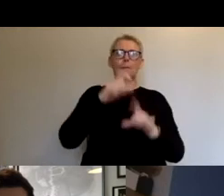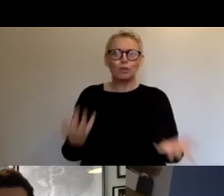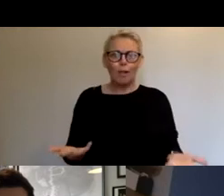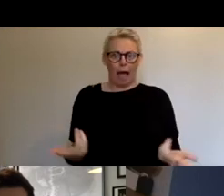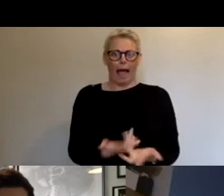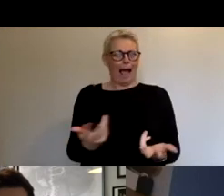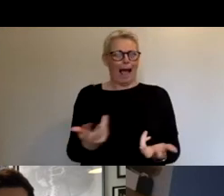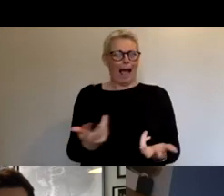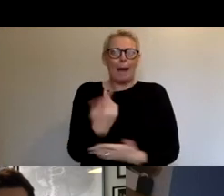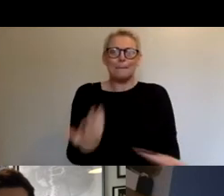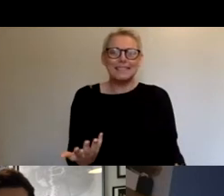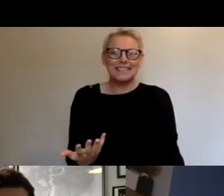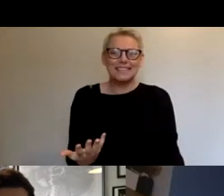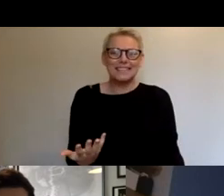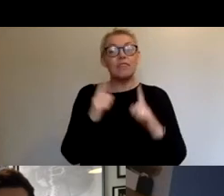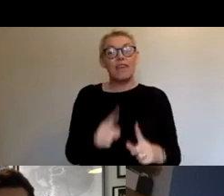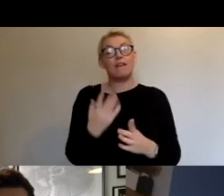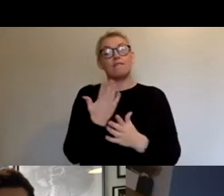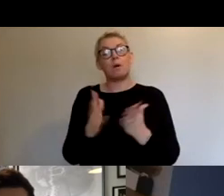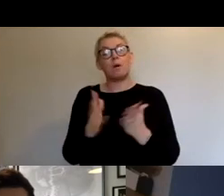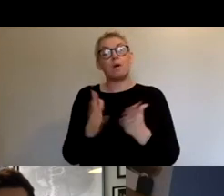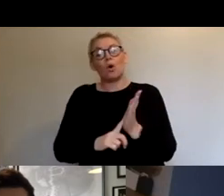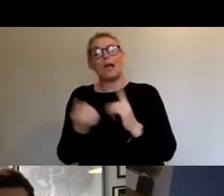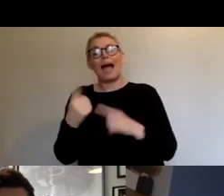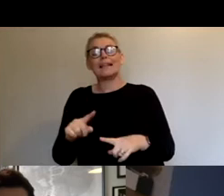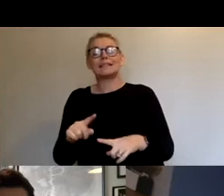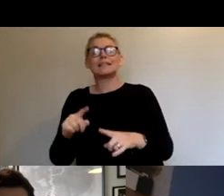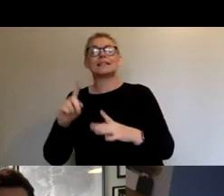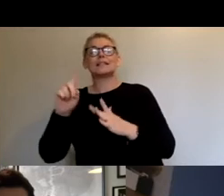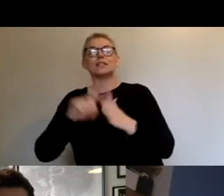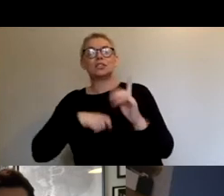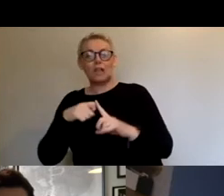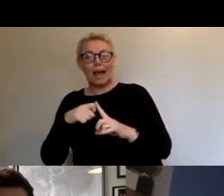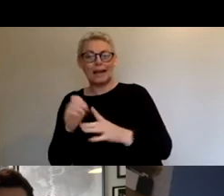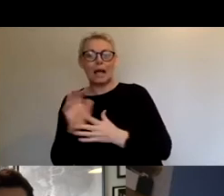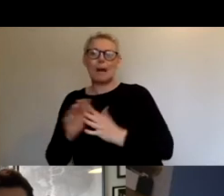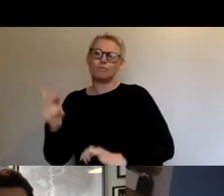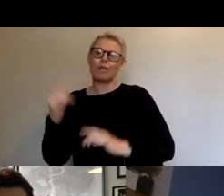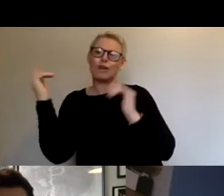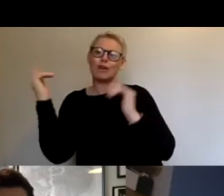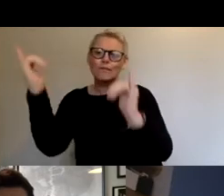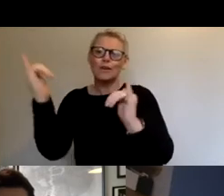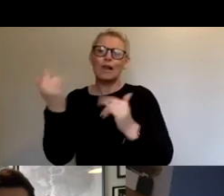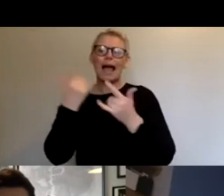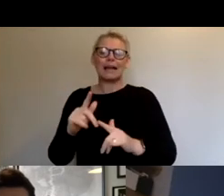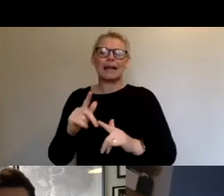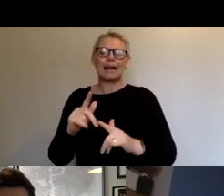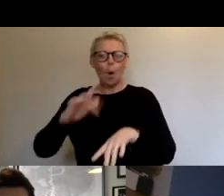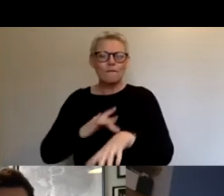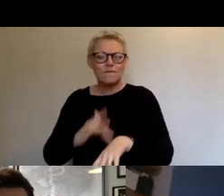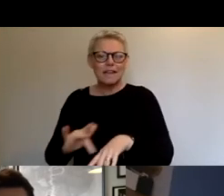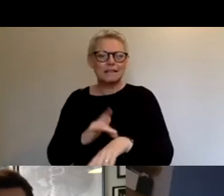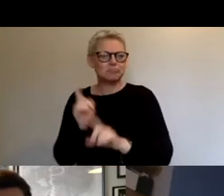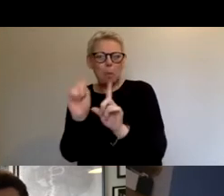how St Paul's Carnival and Bristol World Vic engage with Bristol Arts Channel, what they've been doing. And we'll have a chat about the future.